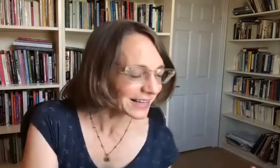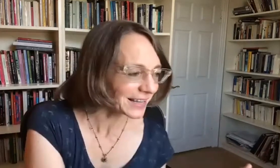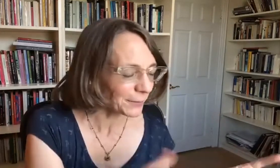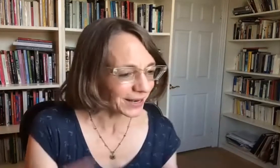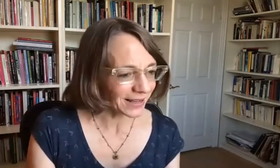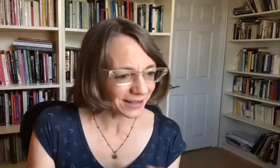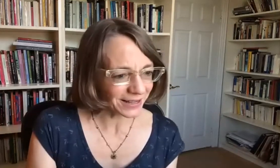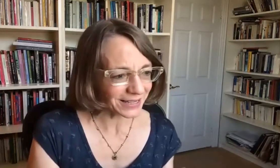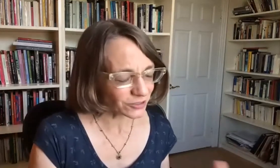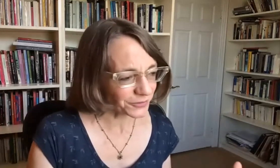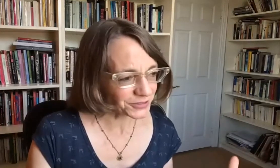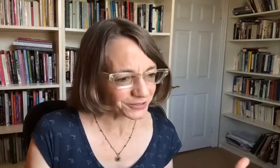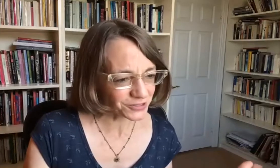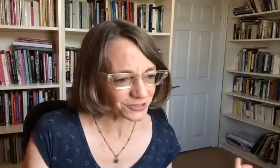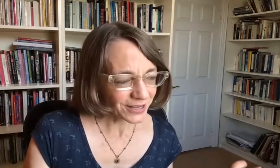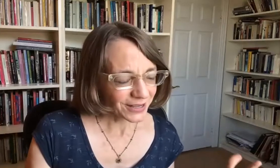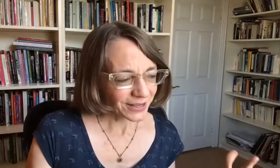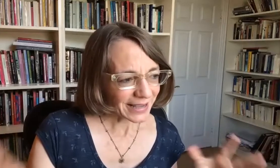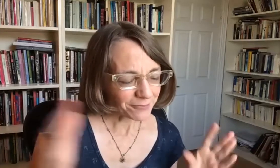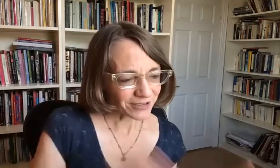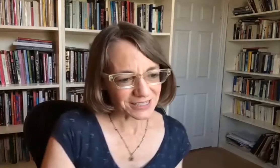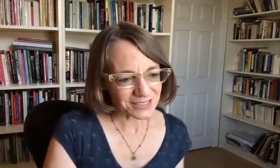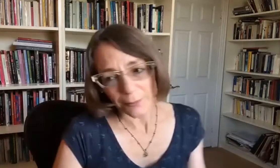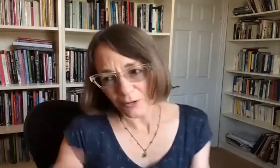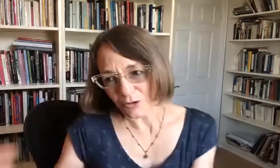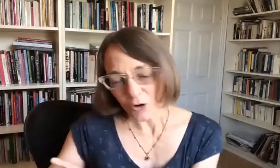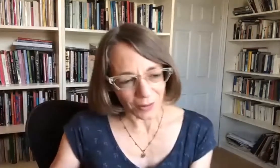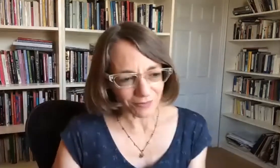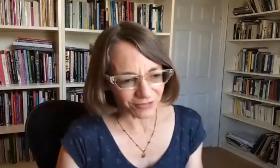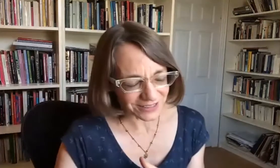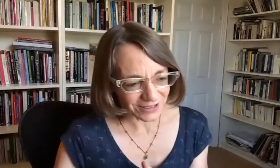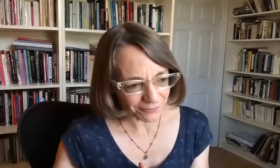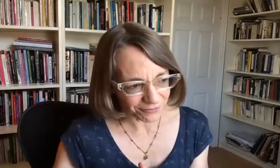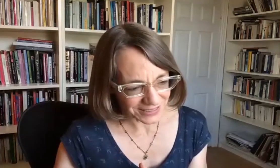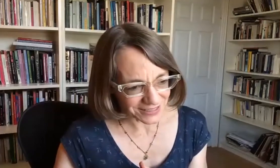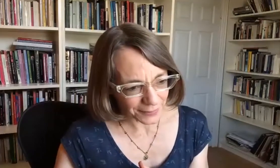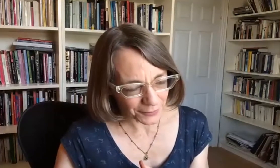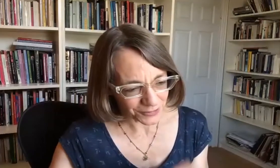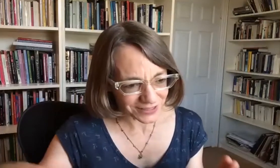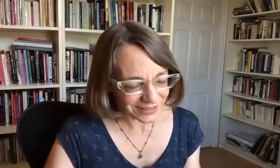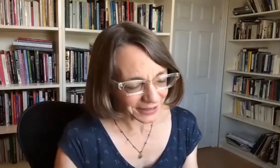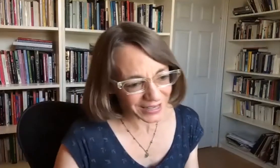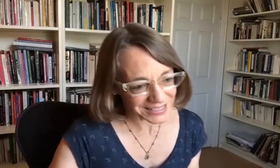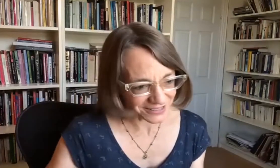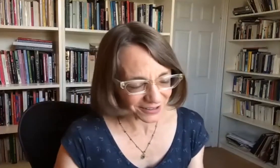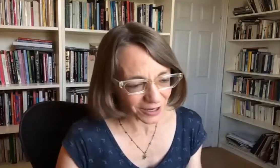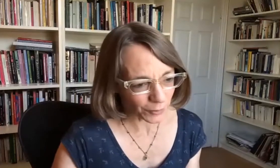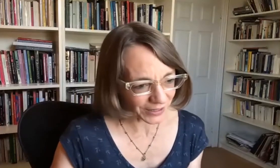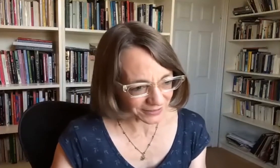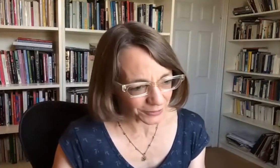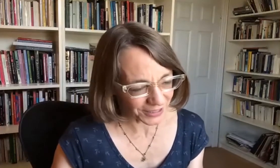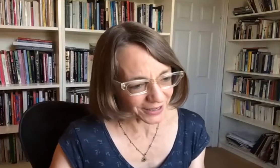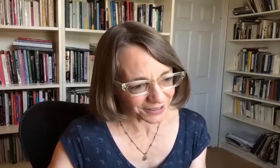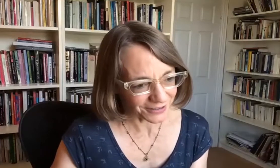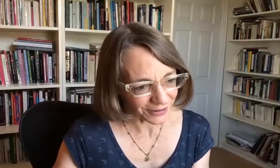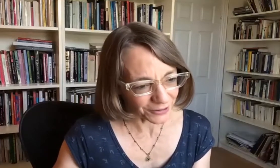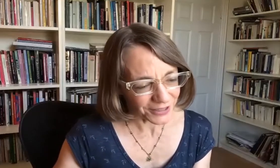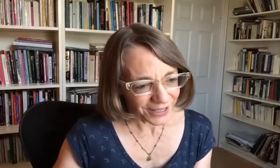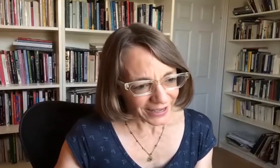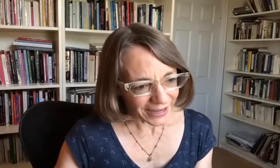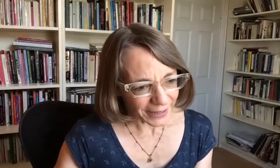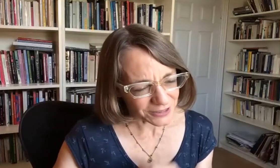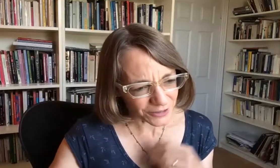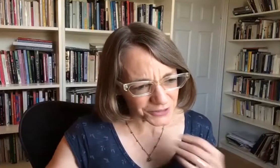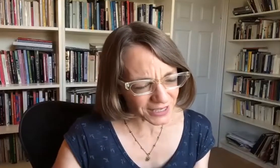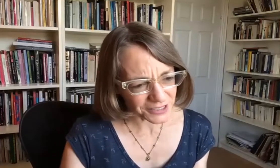So it's interesting to think how to emphasize or how do we not emphasize race as a